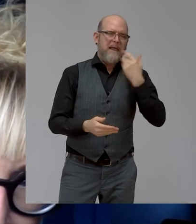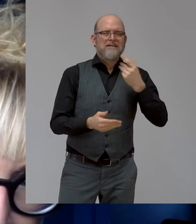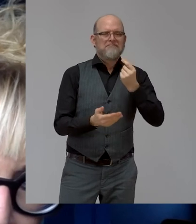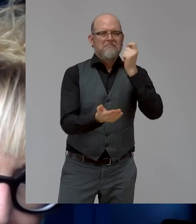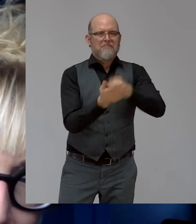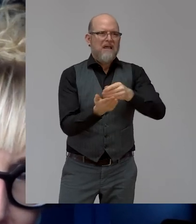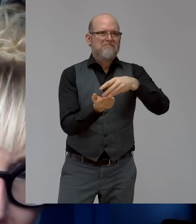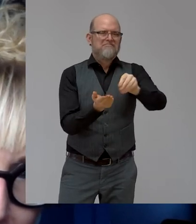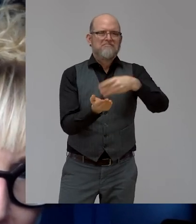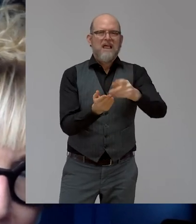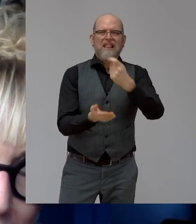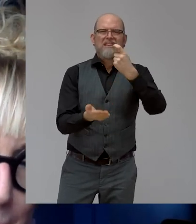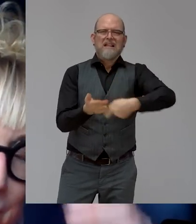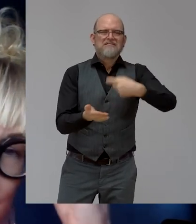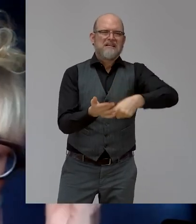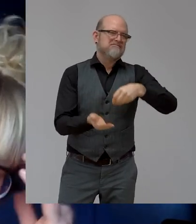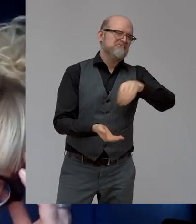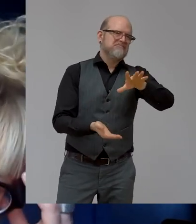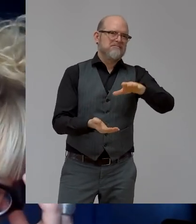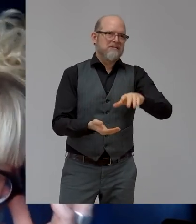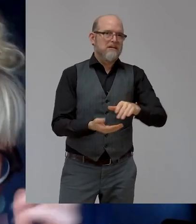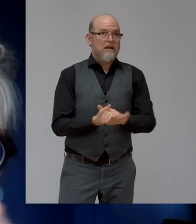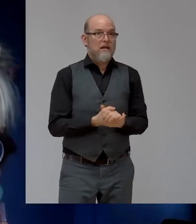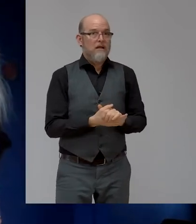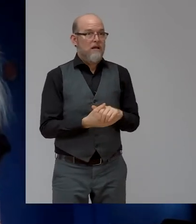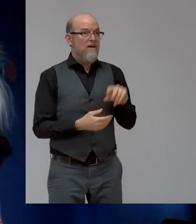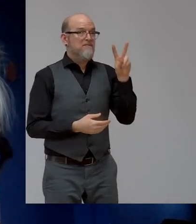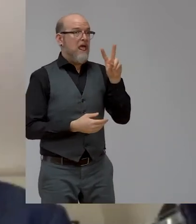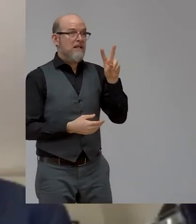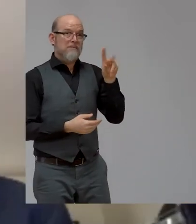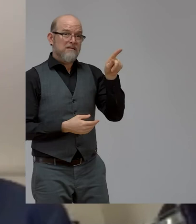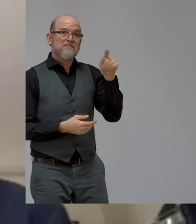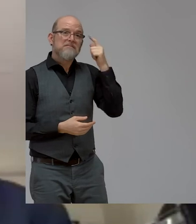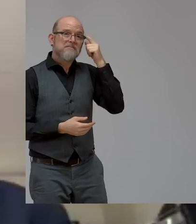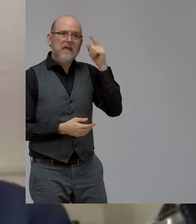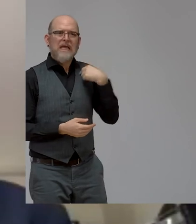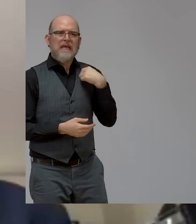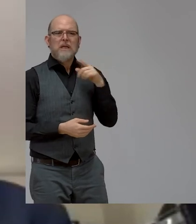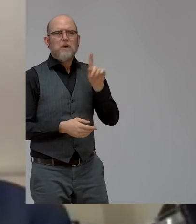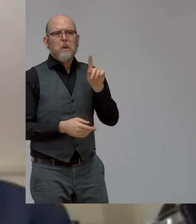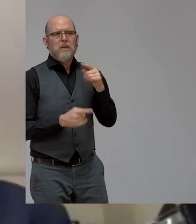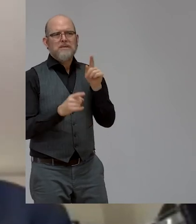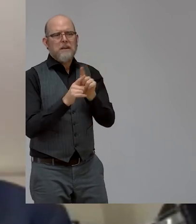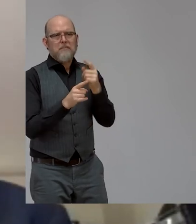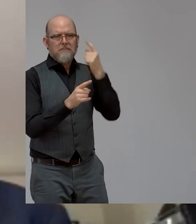to what was discussed, I don't need to really repeat what was said. I would just say that it is